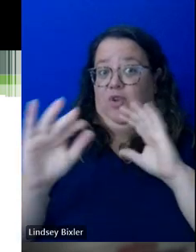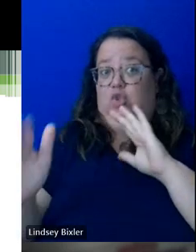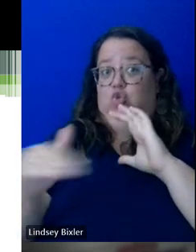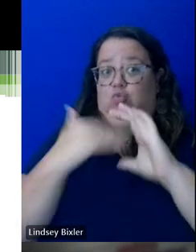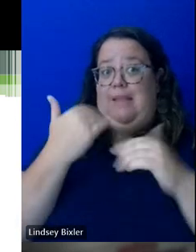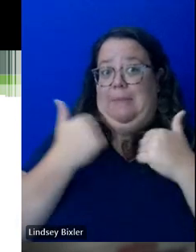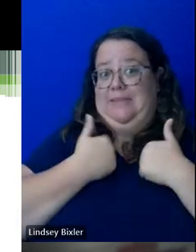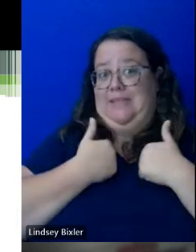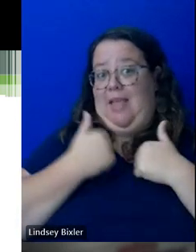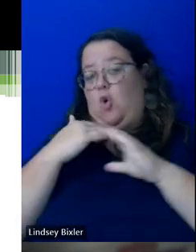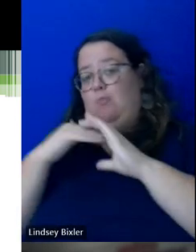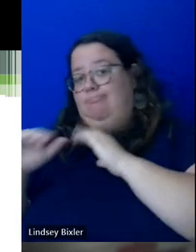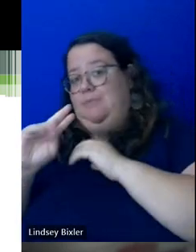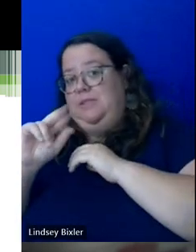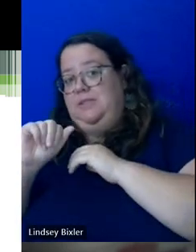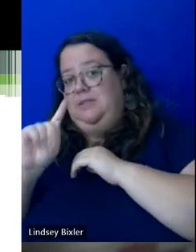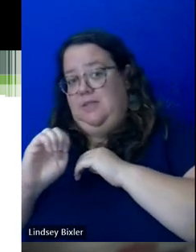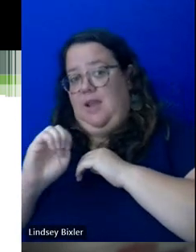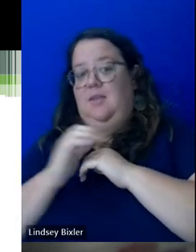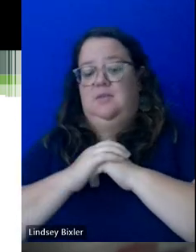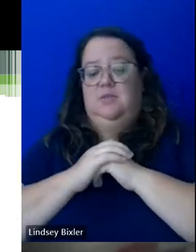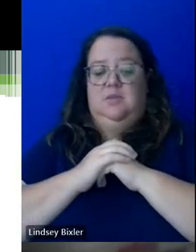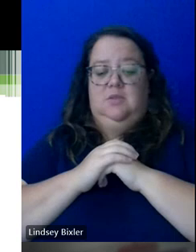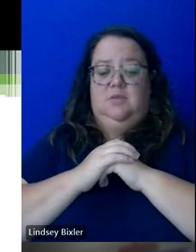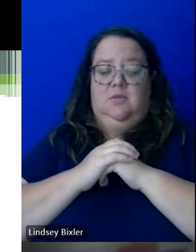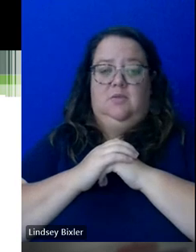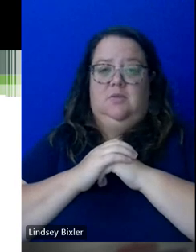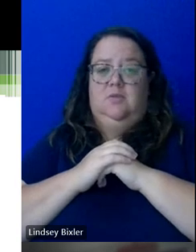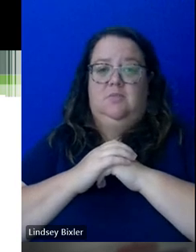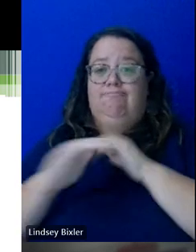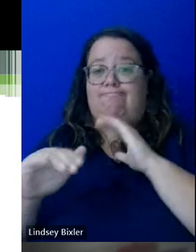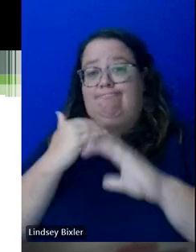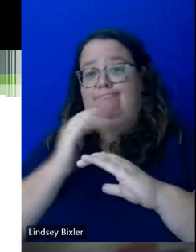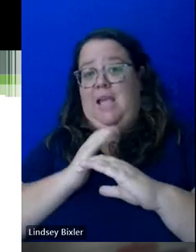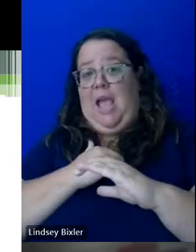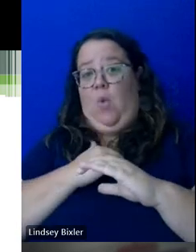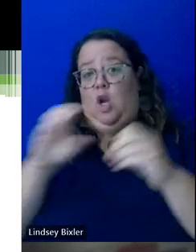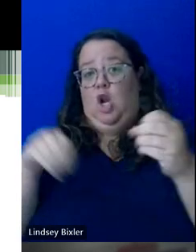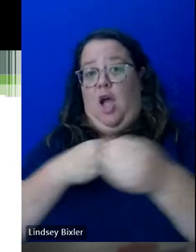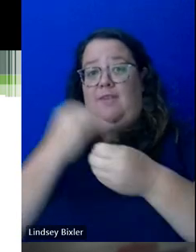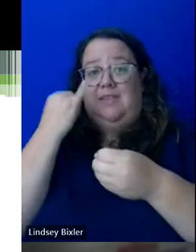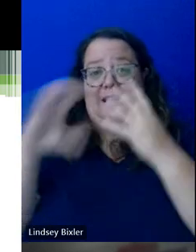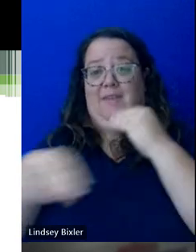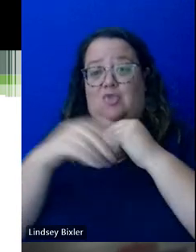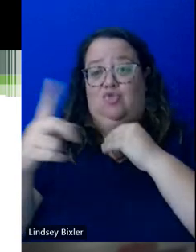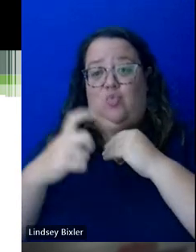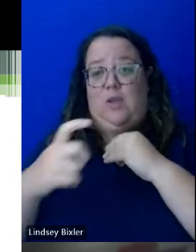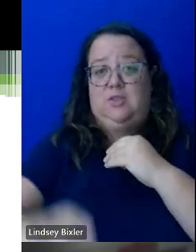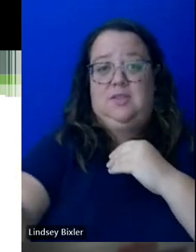myself individually, feel free to reach out to our office. If you have additional questions, um, Um,